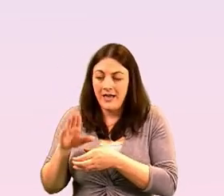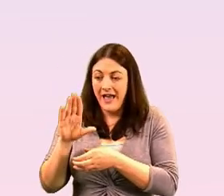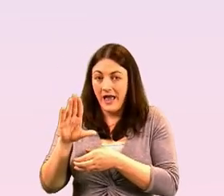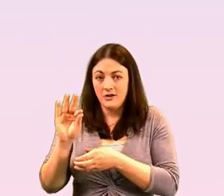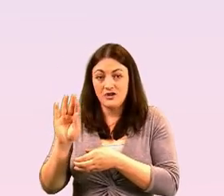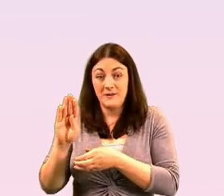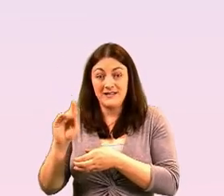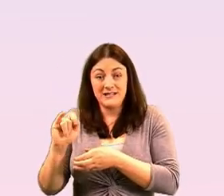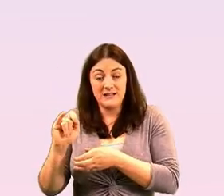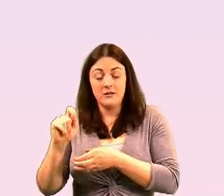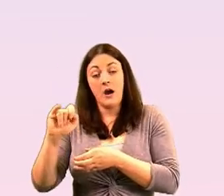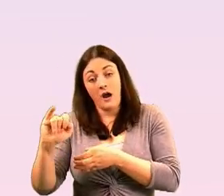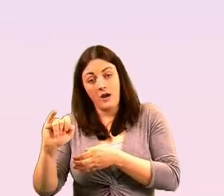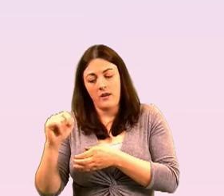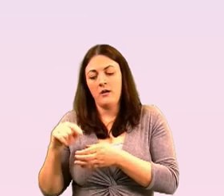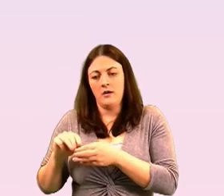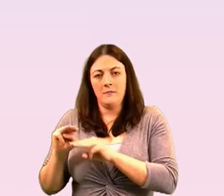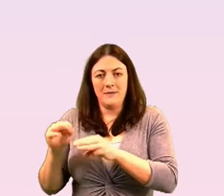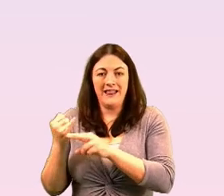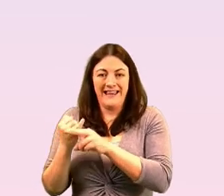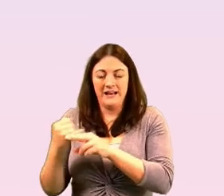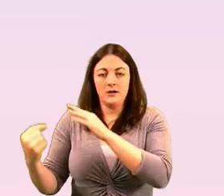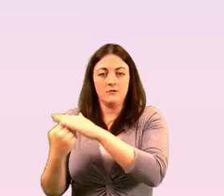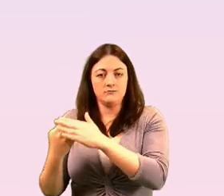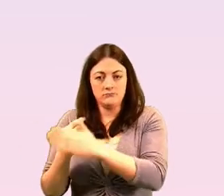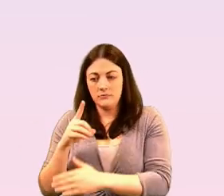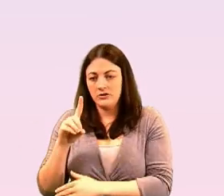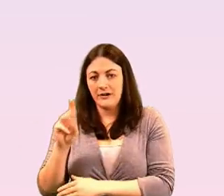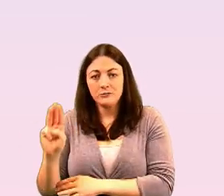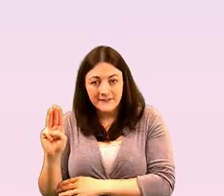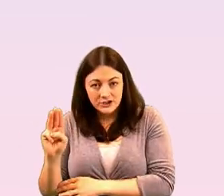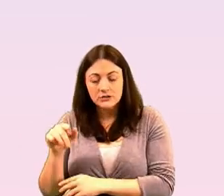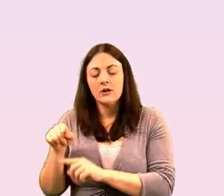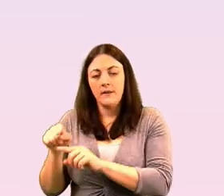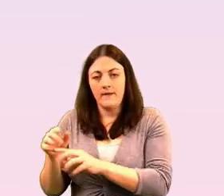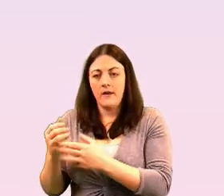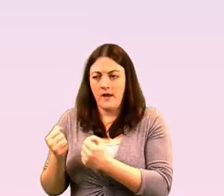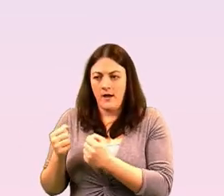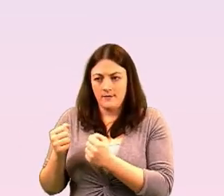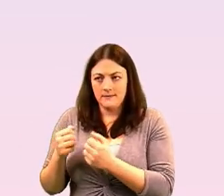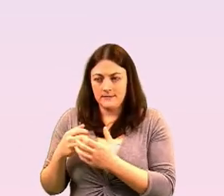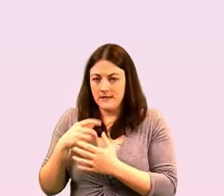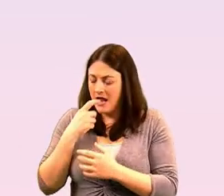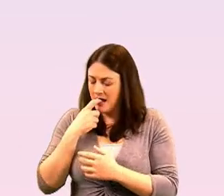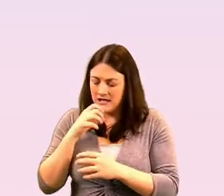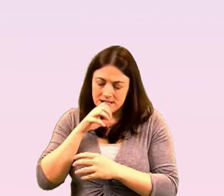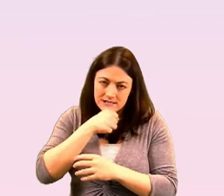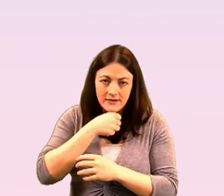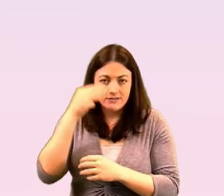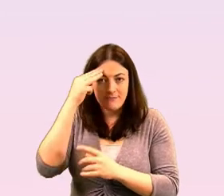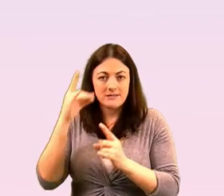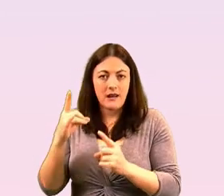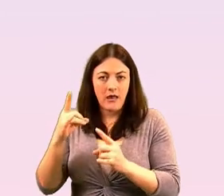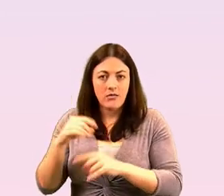of those who responded to the survey had a serious decline had experienced a serious decline in their mental health